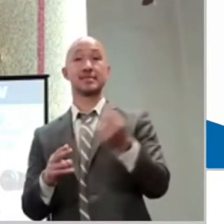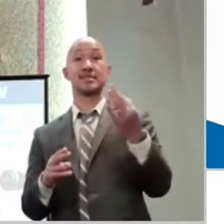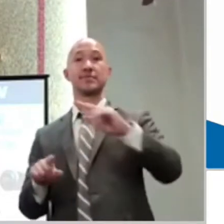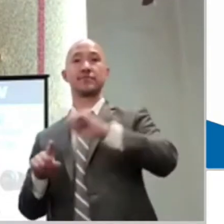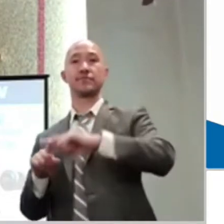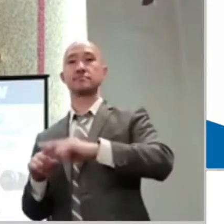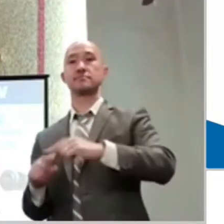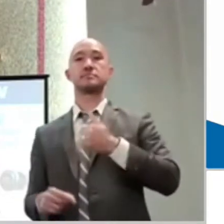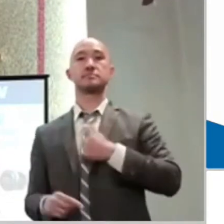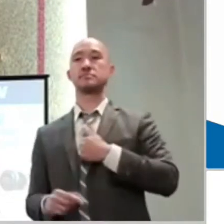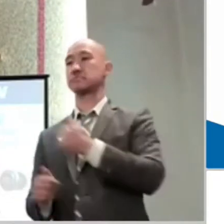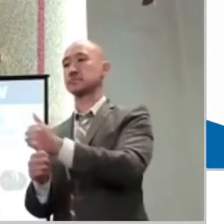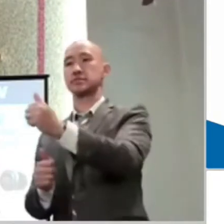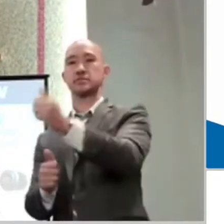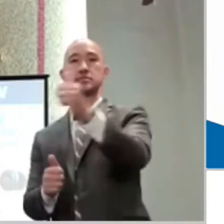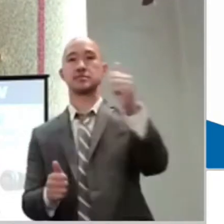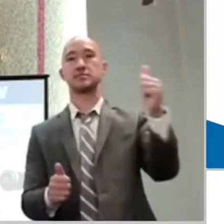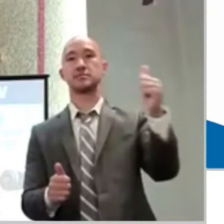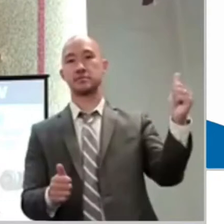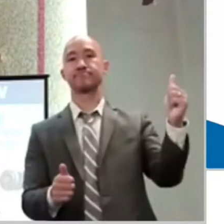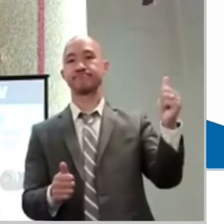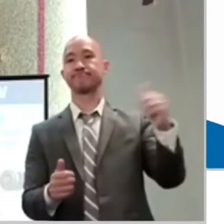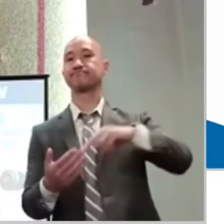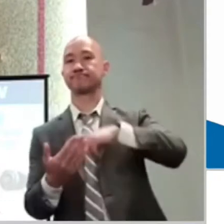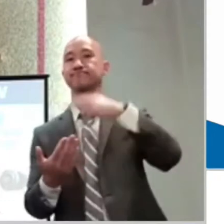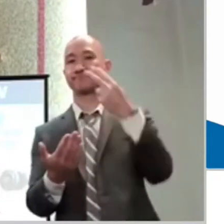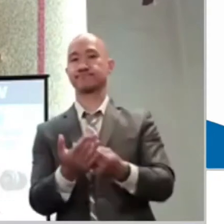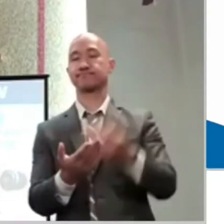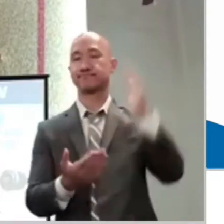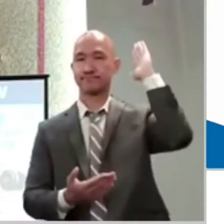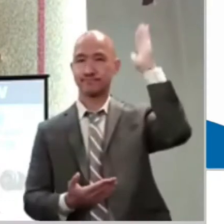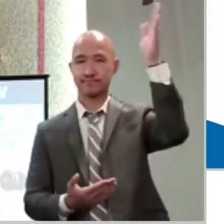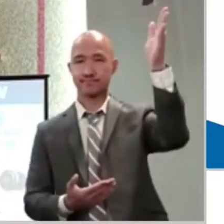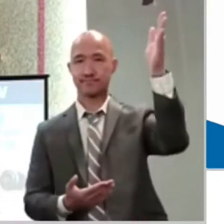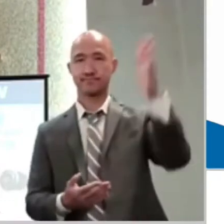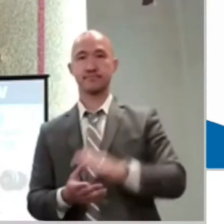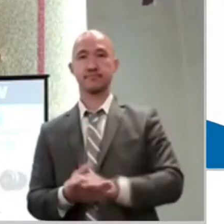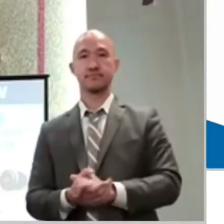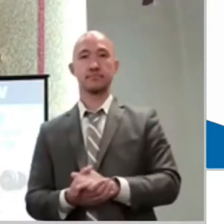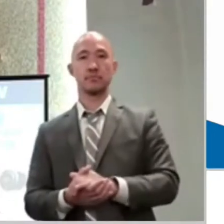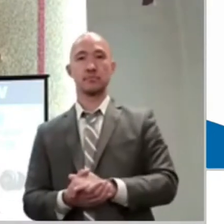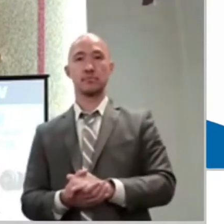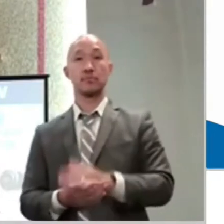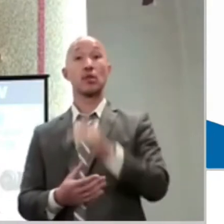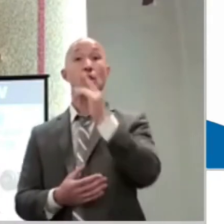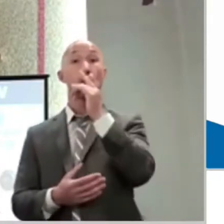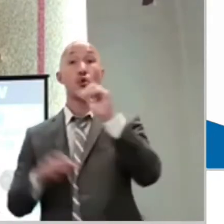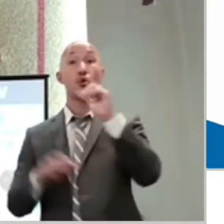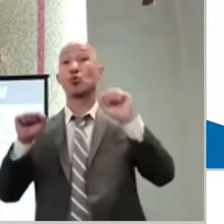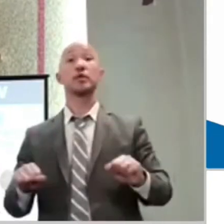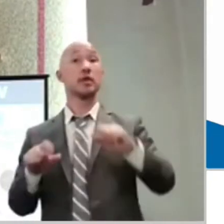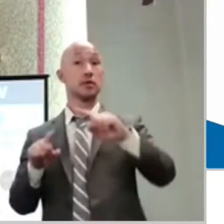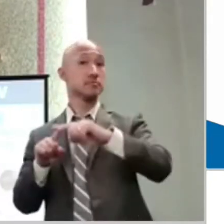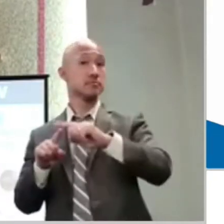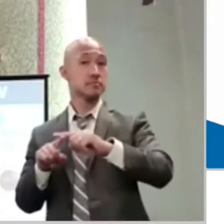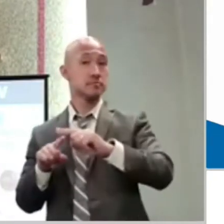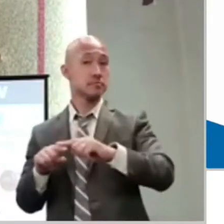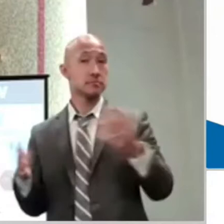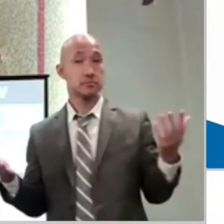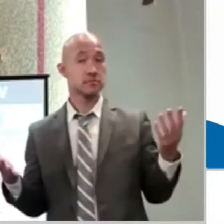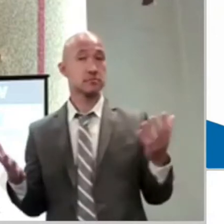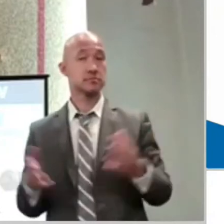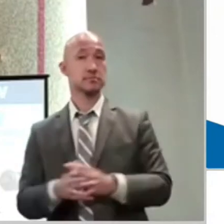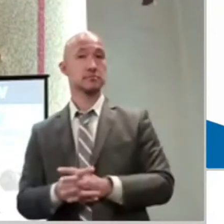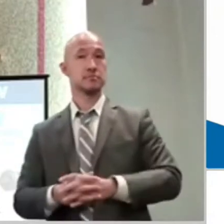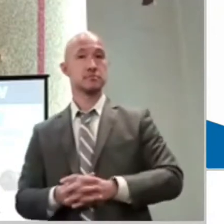hope in that, our hopes are going to fail as well. Who is dependable? Ask yourself the question then. Who